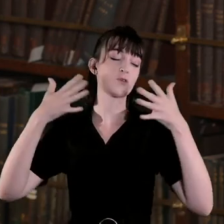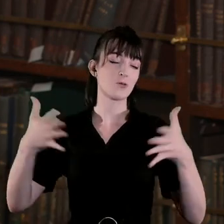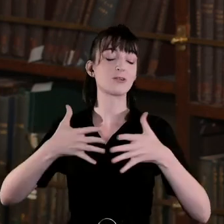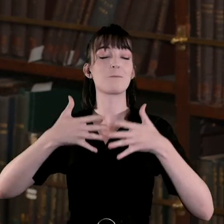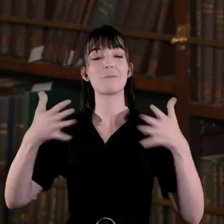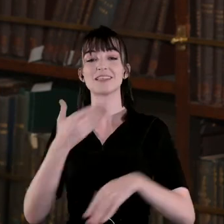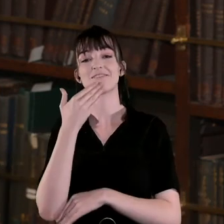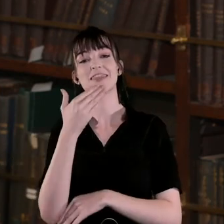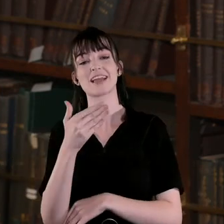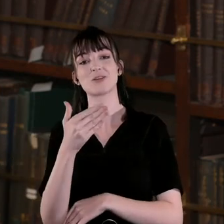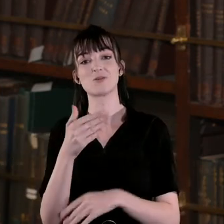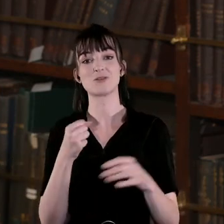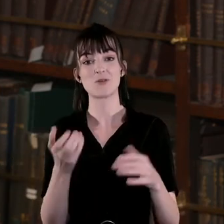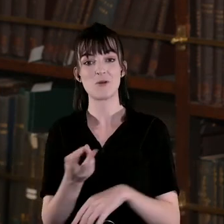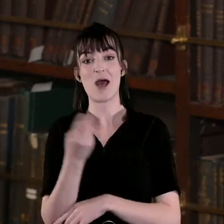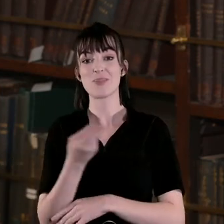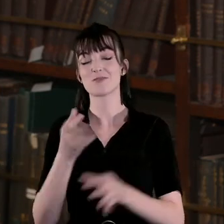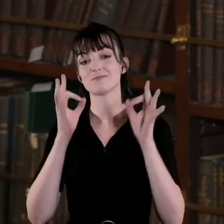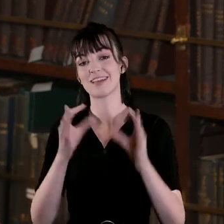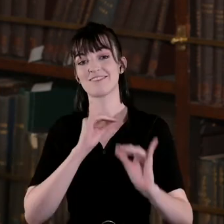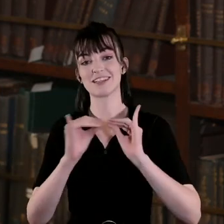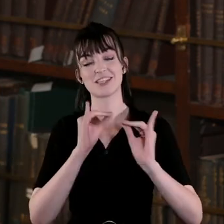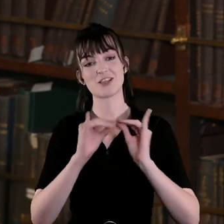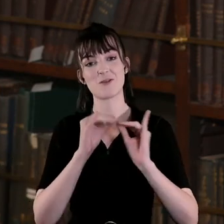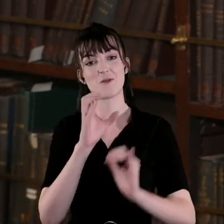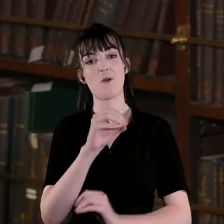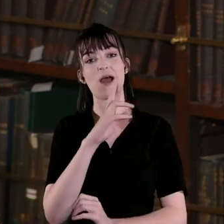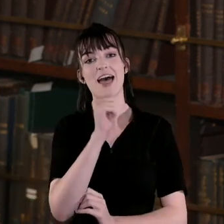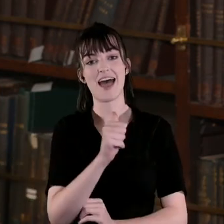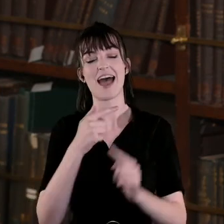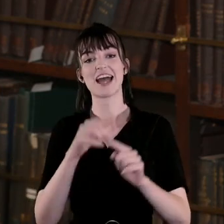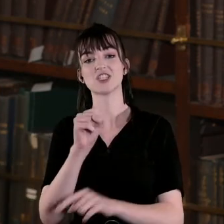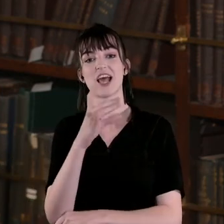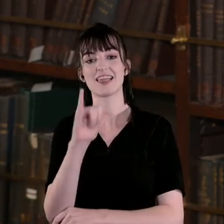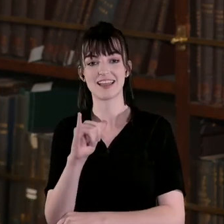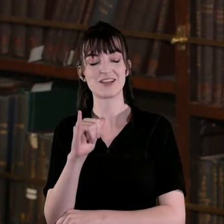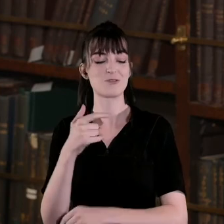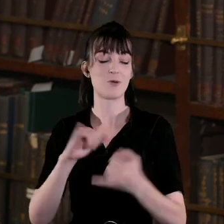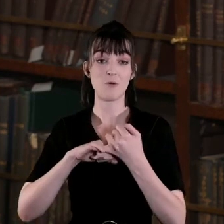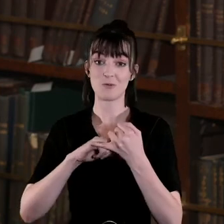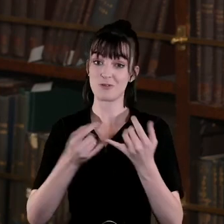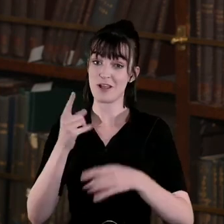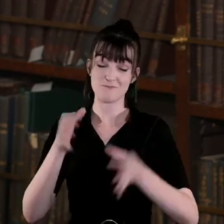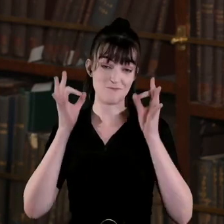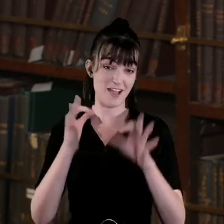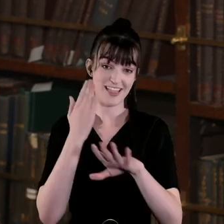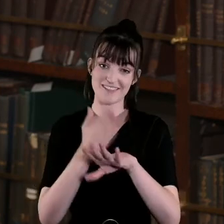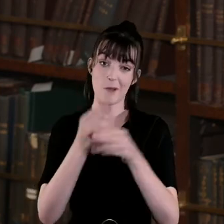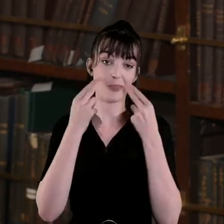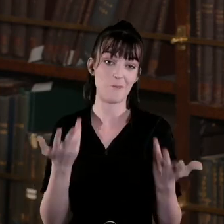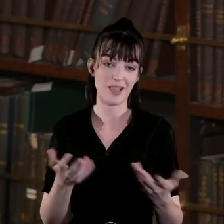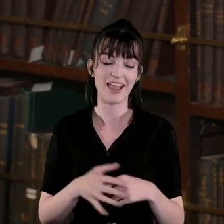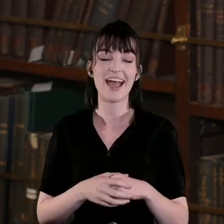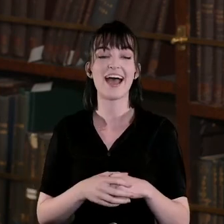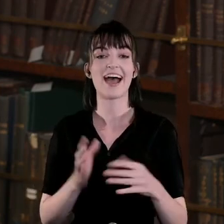thank you to our two wonderful interpreters Orla and Shelley who have done a brilliant job as usual and I think